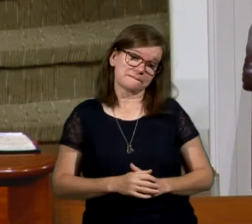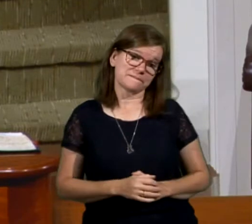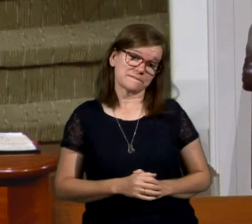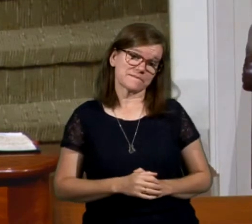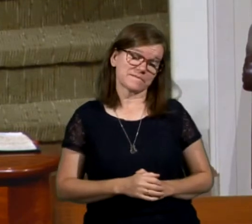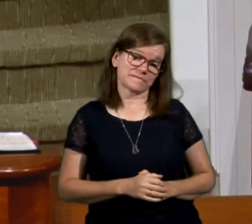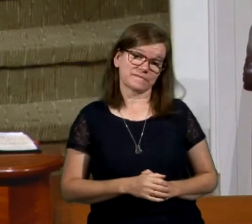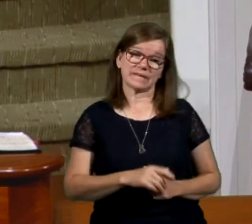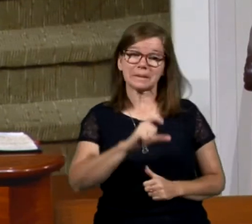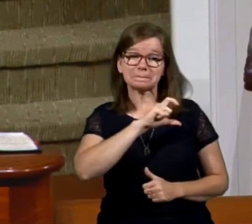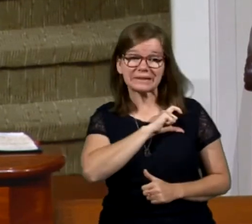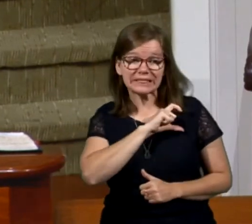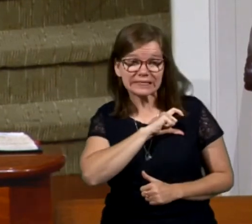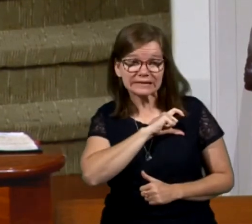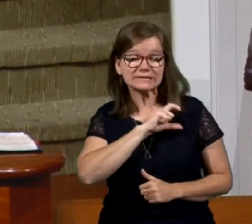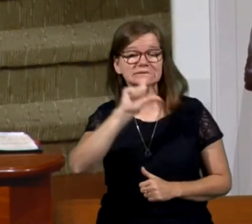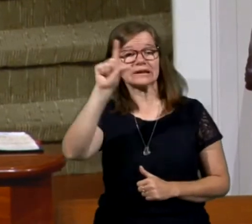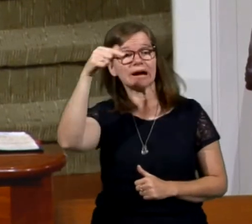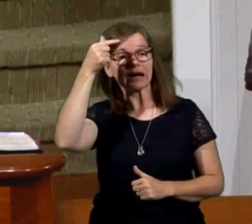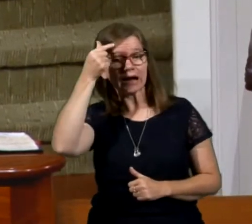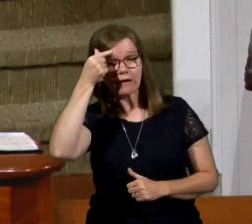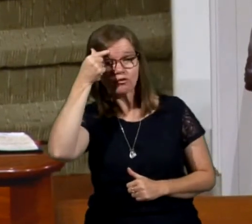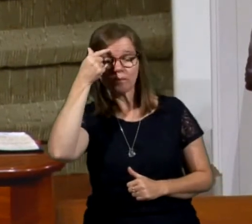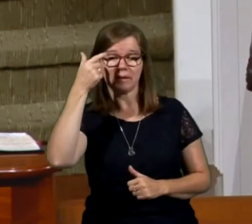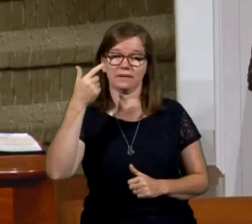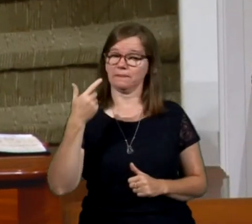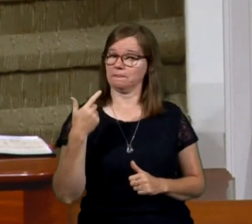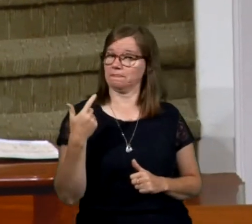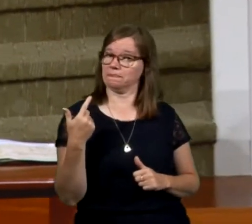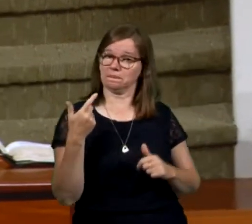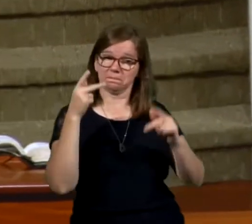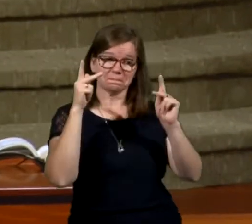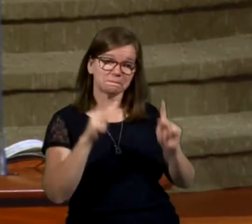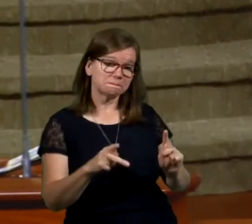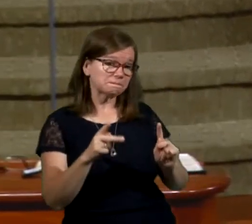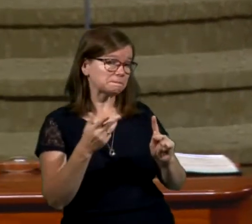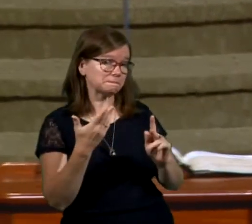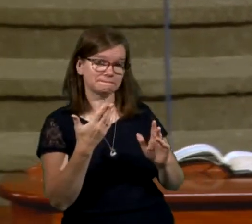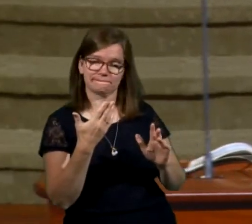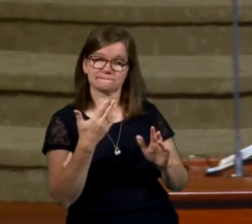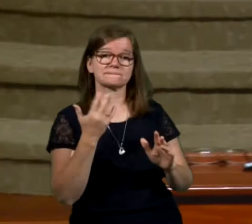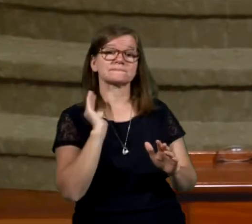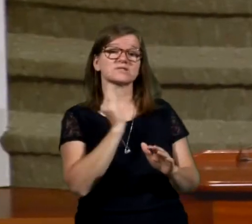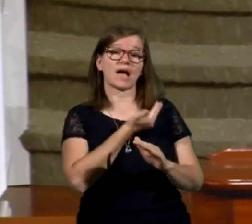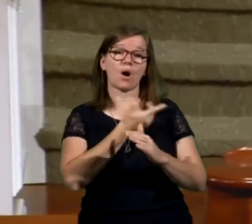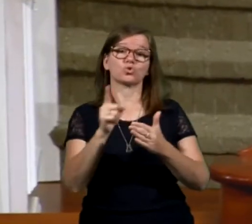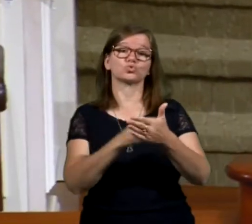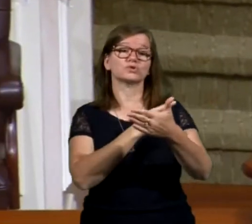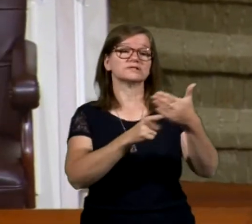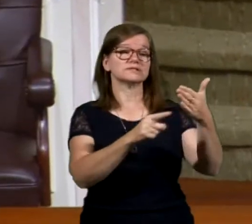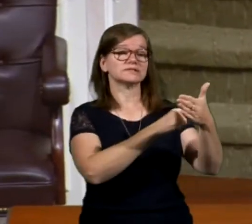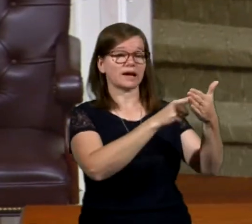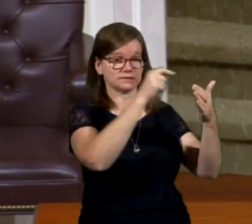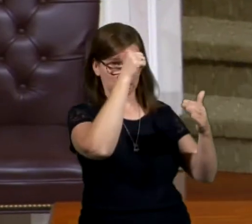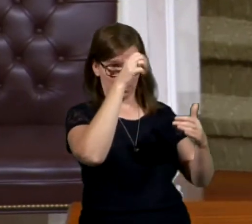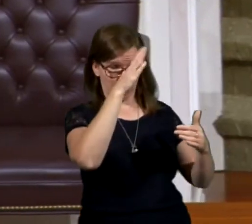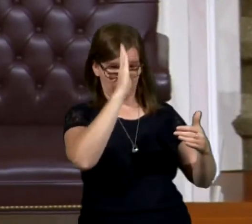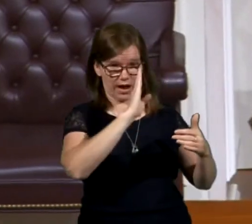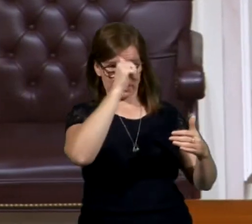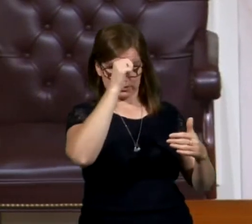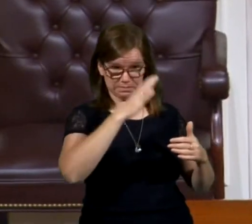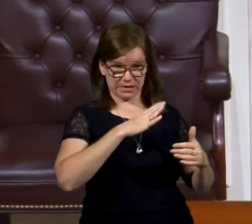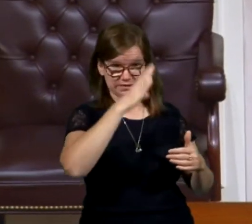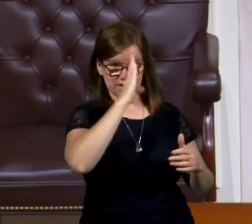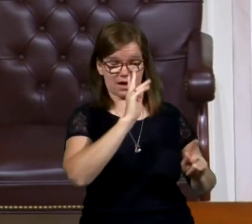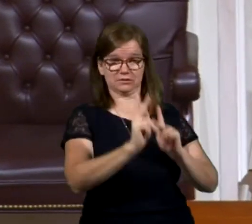Even a police officer, a government official. I find we ought to be very careful our criticism of God's men, God's people, and